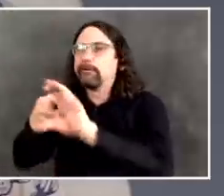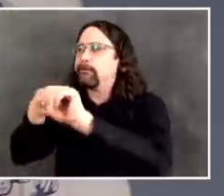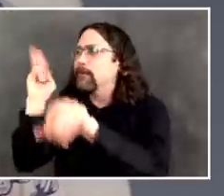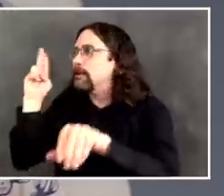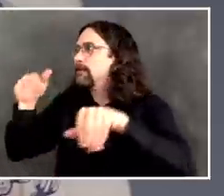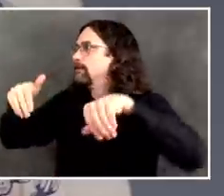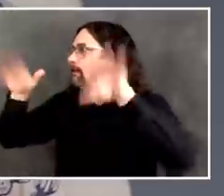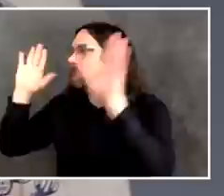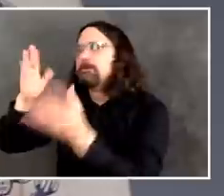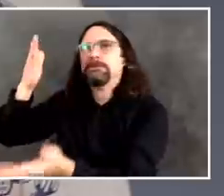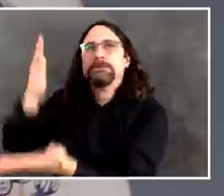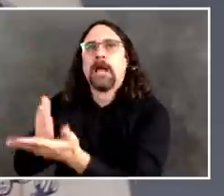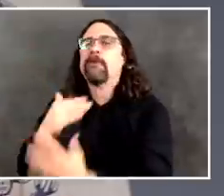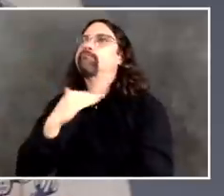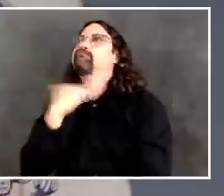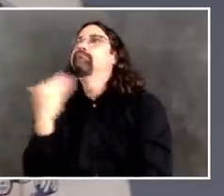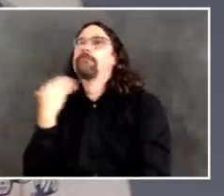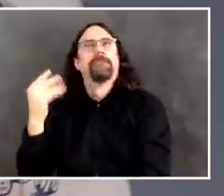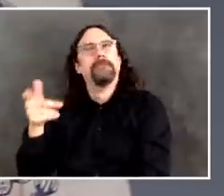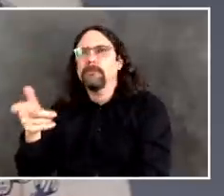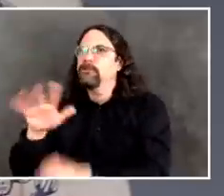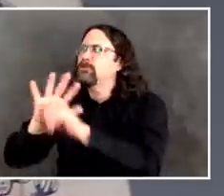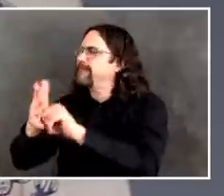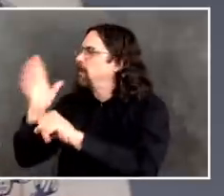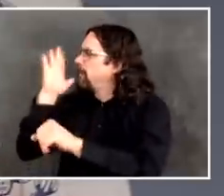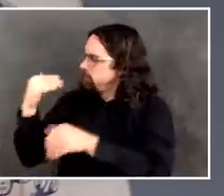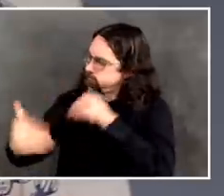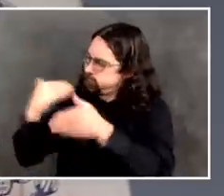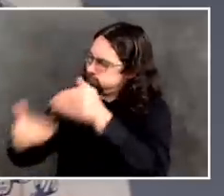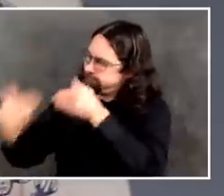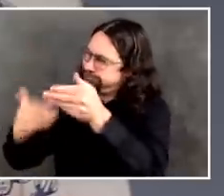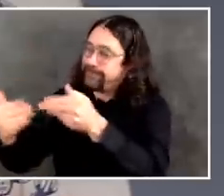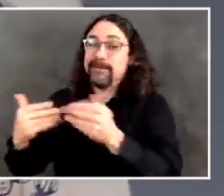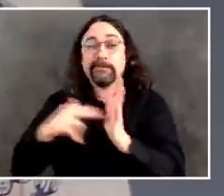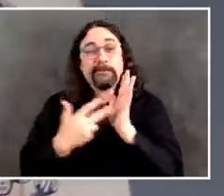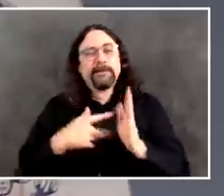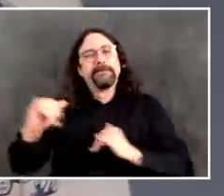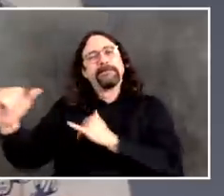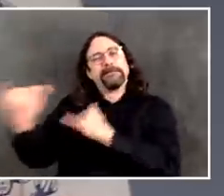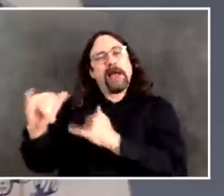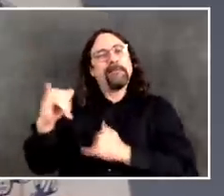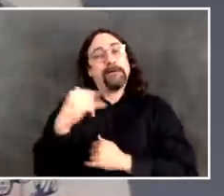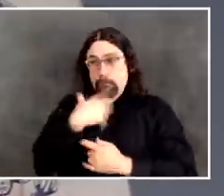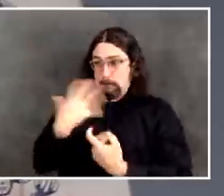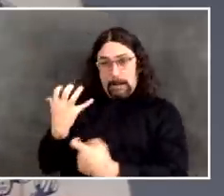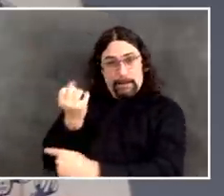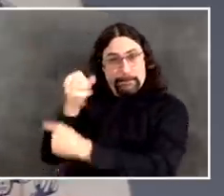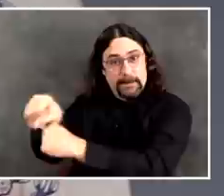generation. But the history will show it's because of what you did that we were able to come back.